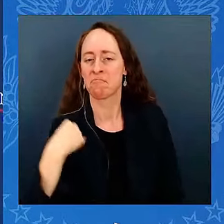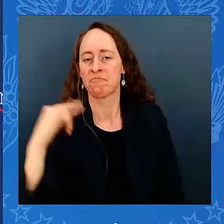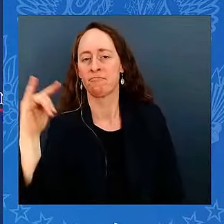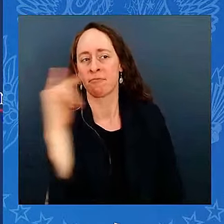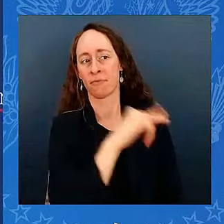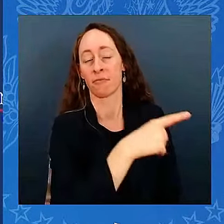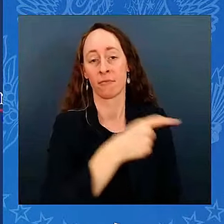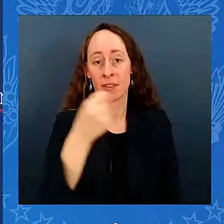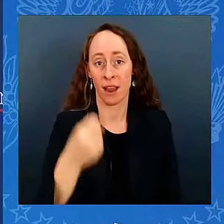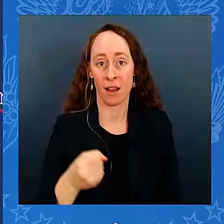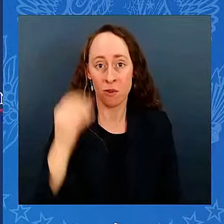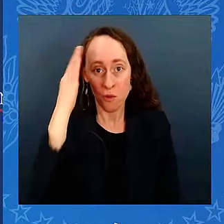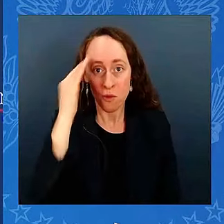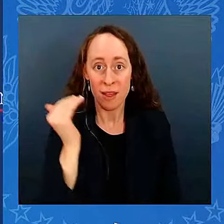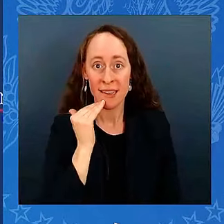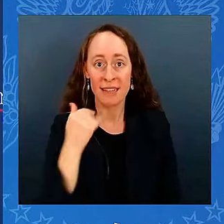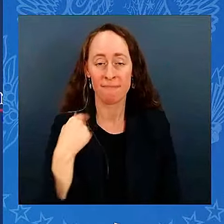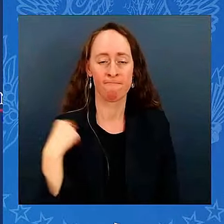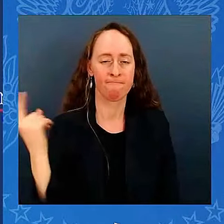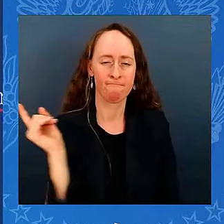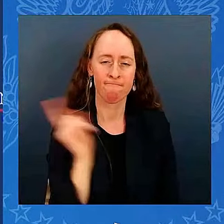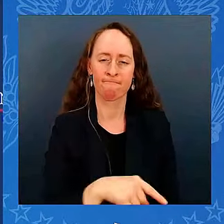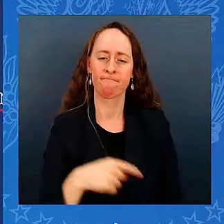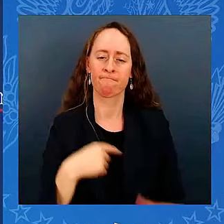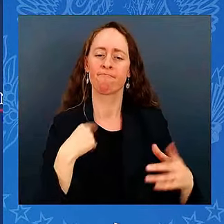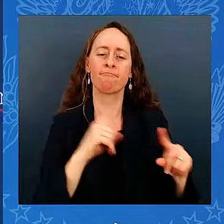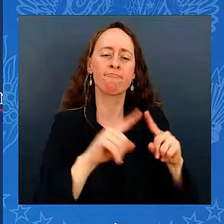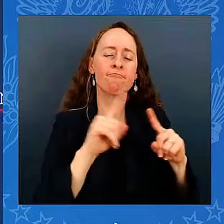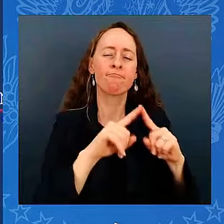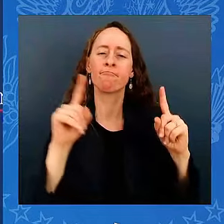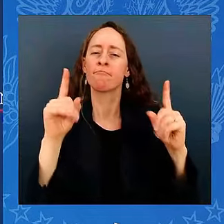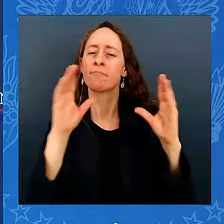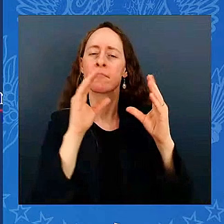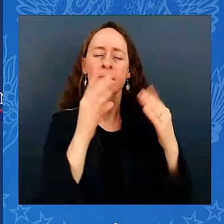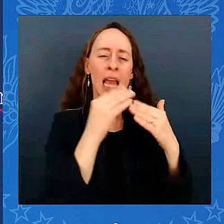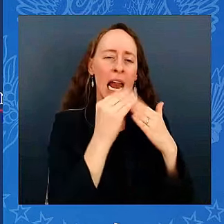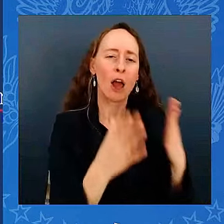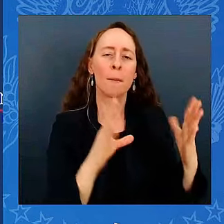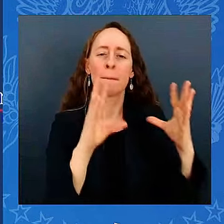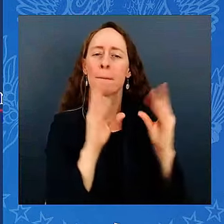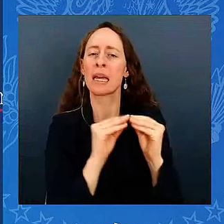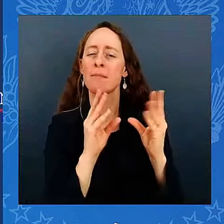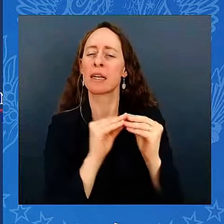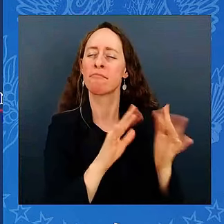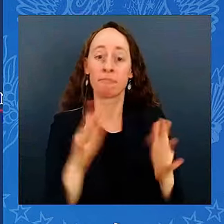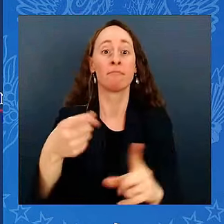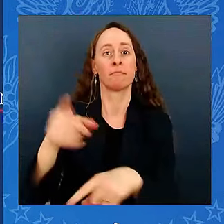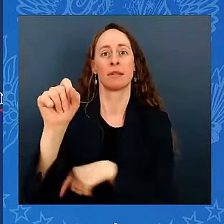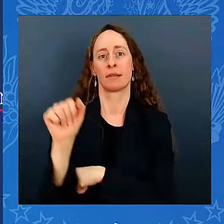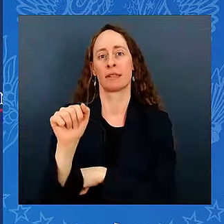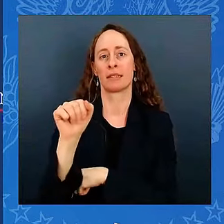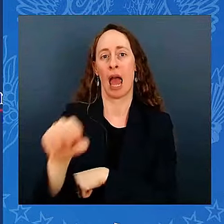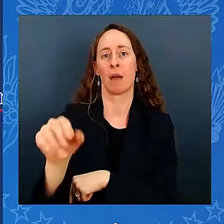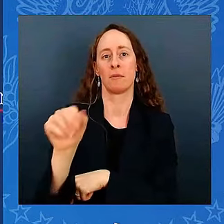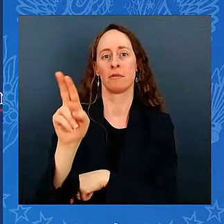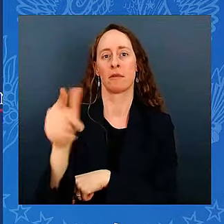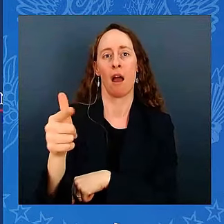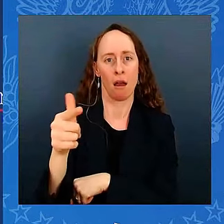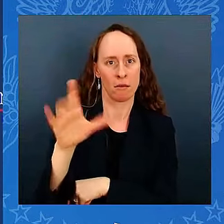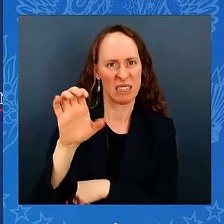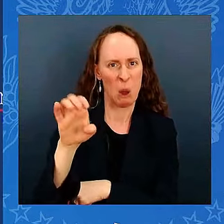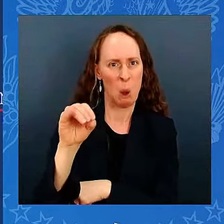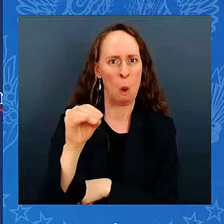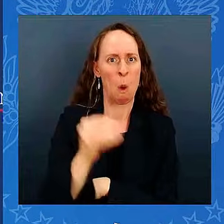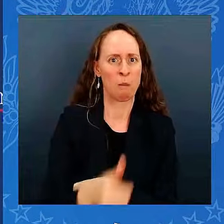and South — and South Korea and the CEO of Samsung. They were manufacturing a significant portion of the chips in the